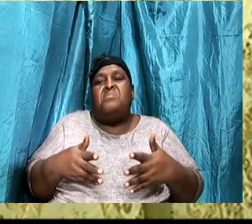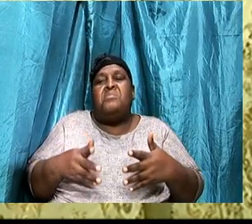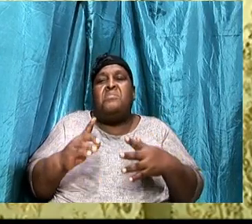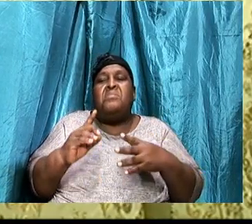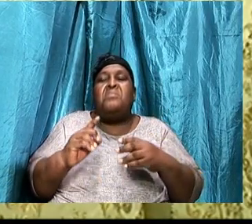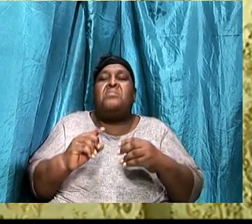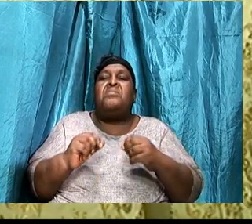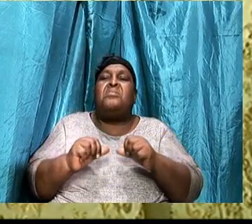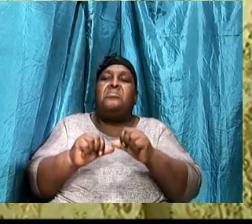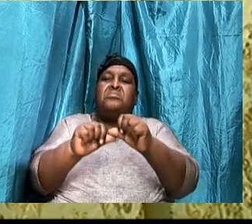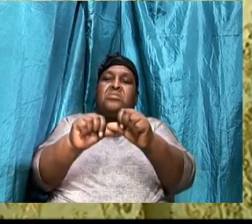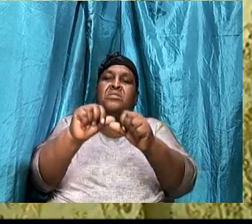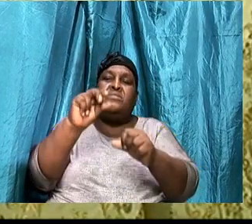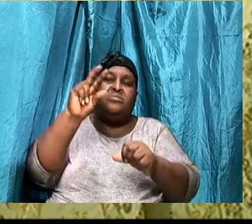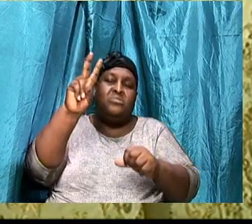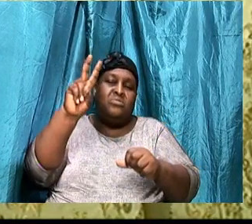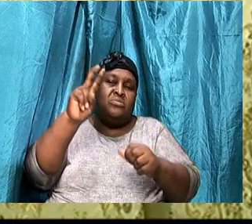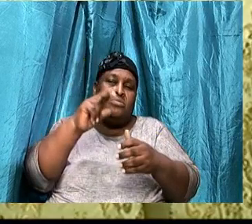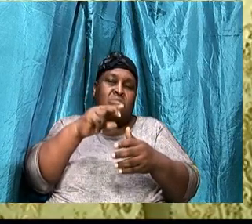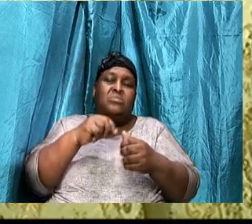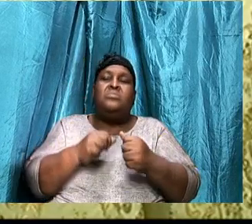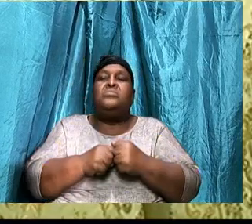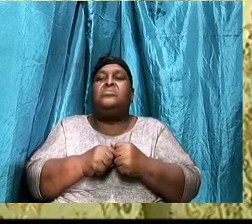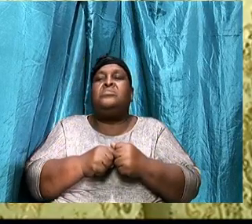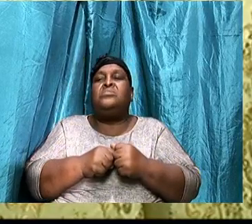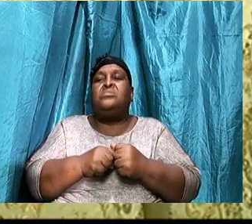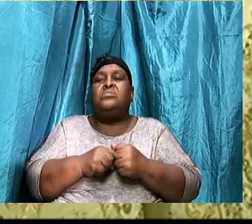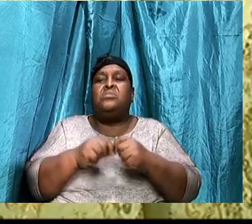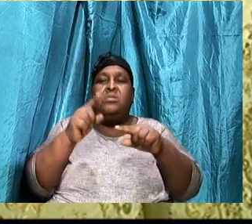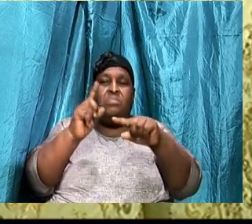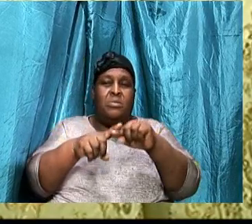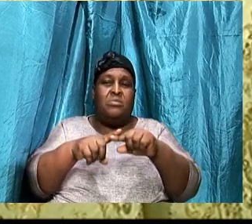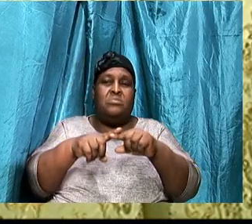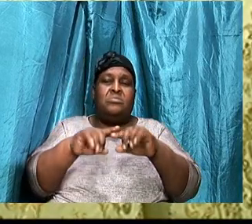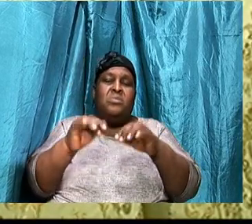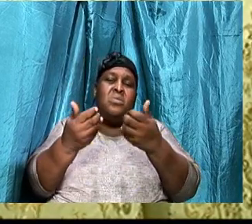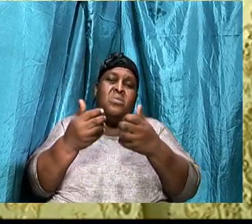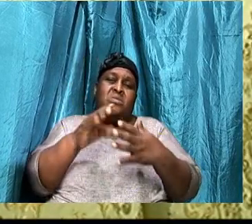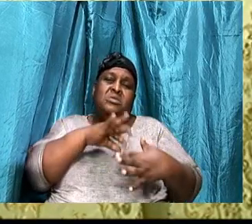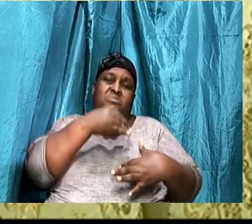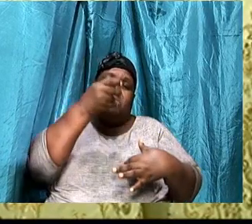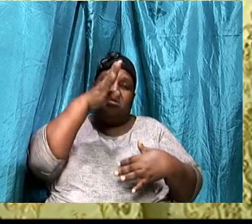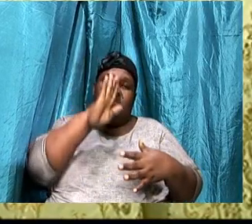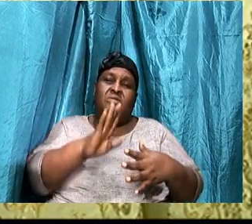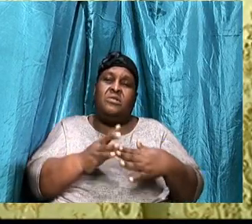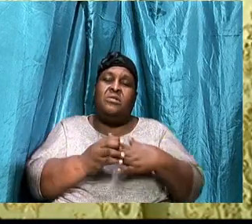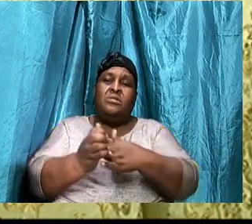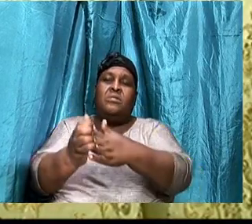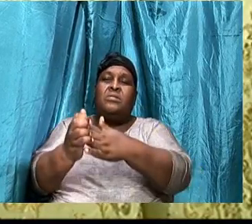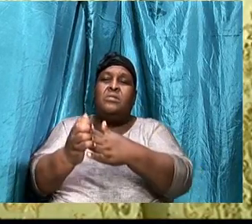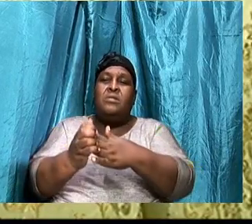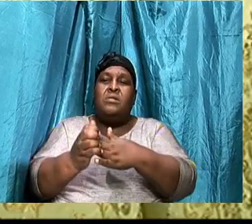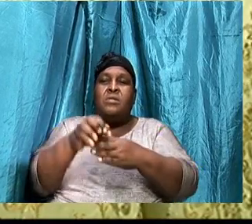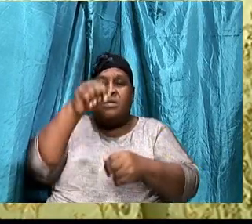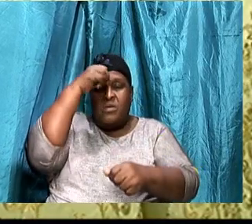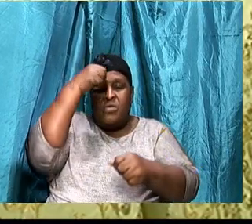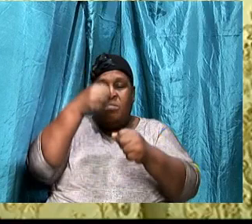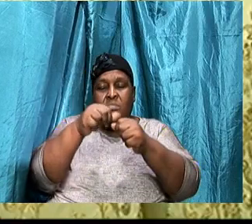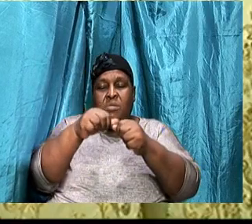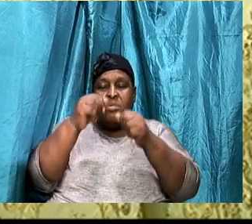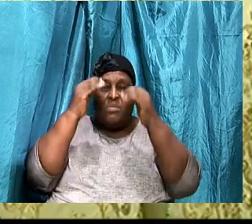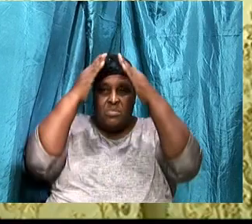how the Spirit of the Lord leads. But I want us to, you know, just remember our bishop and his family,